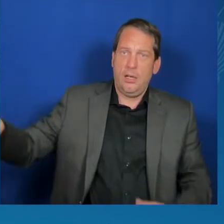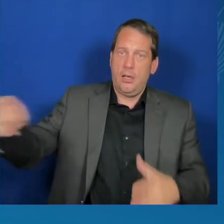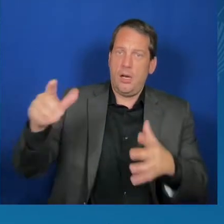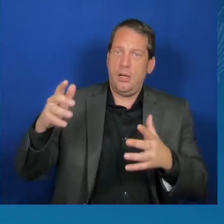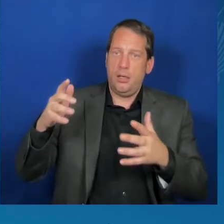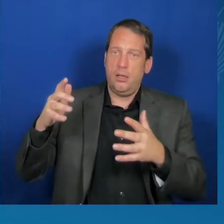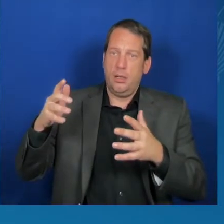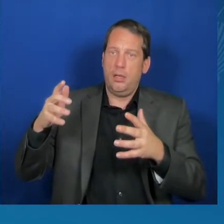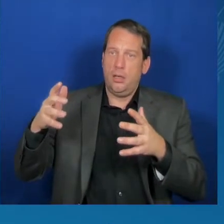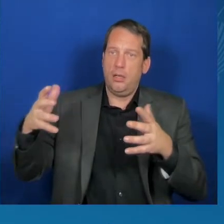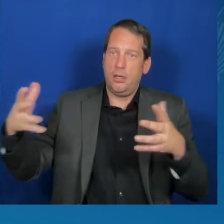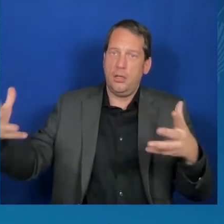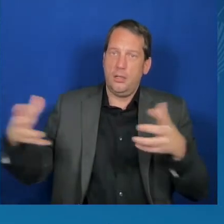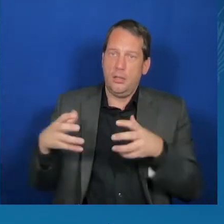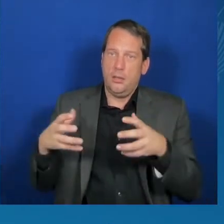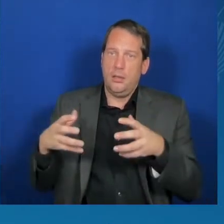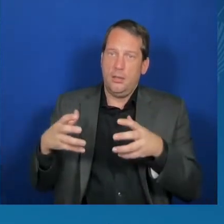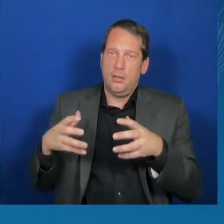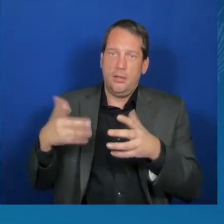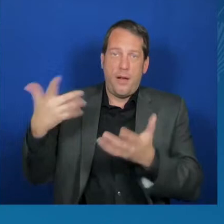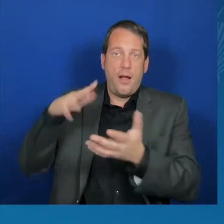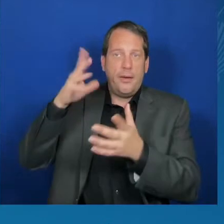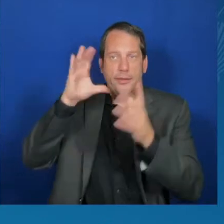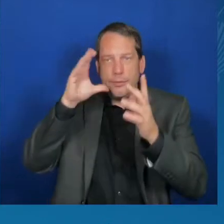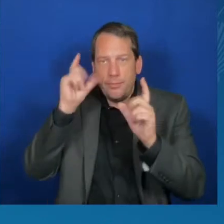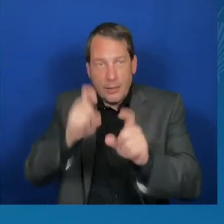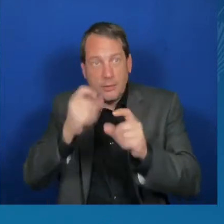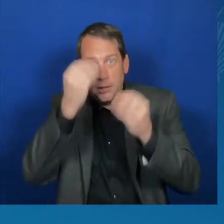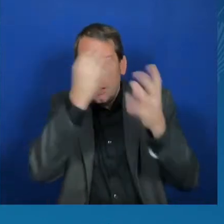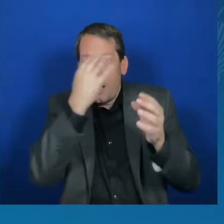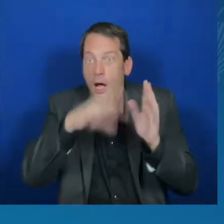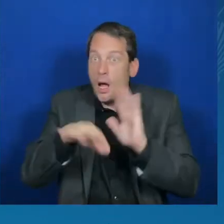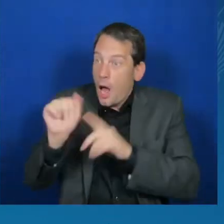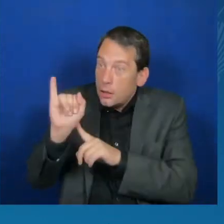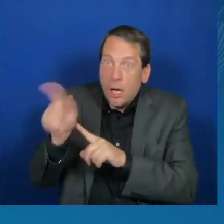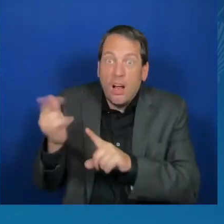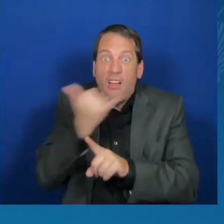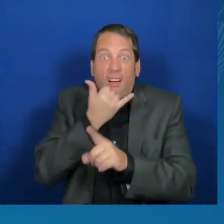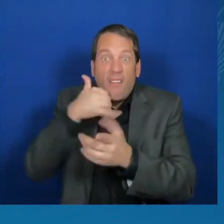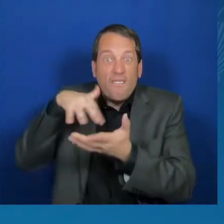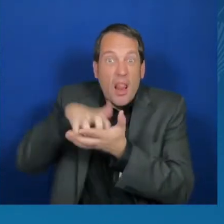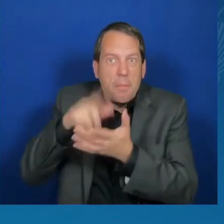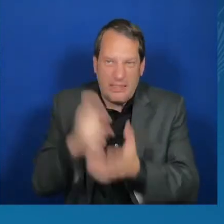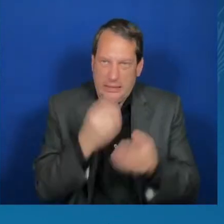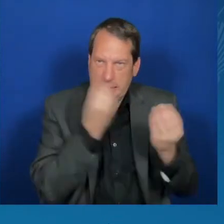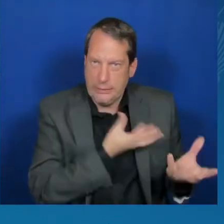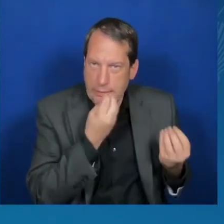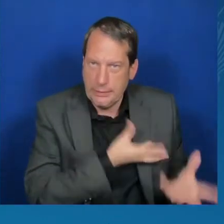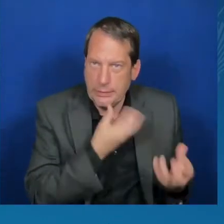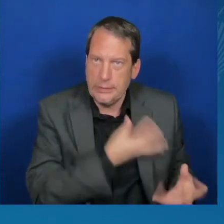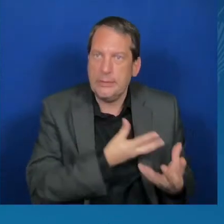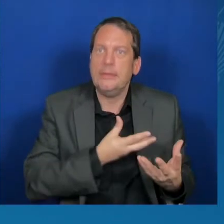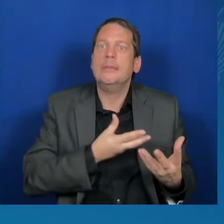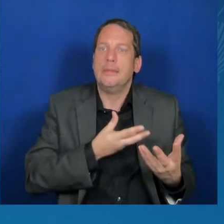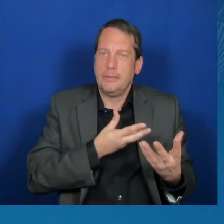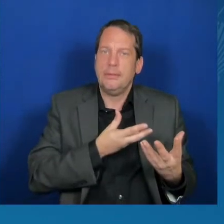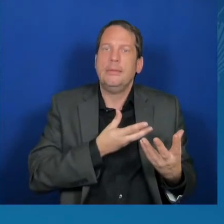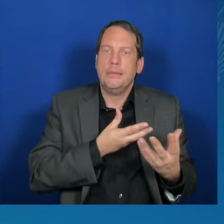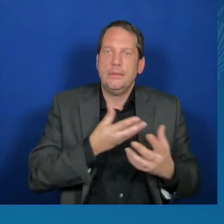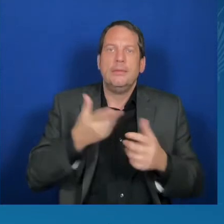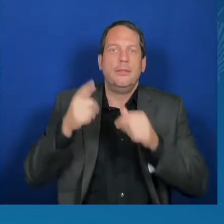models secure from bad actors. Let me be clear. These voluntary commitments